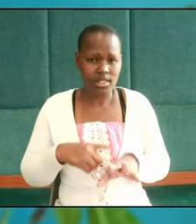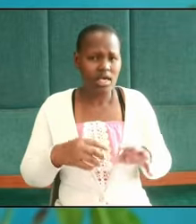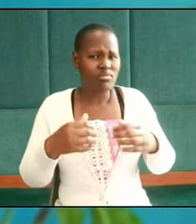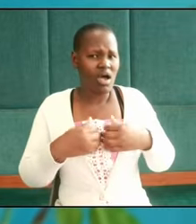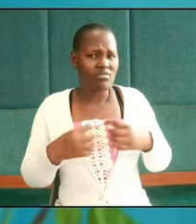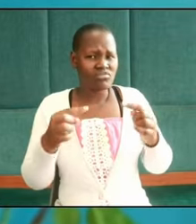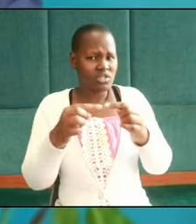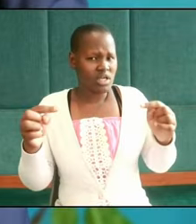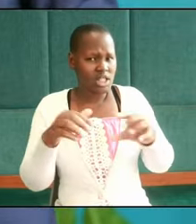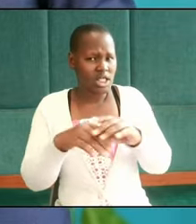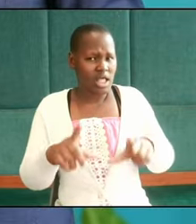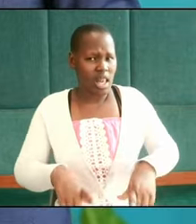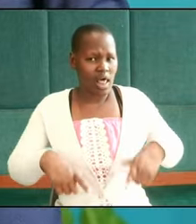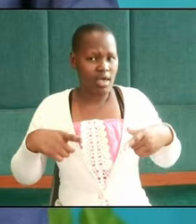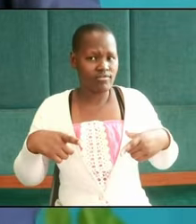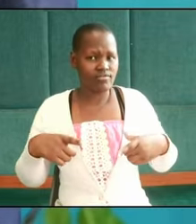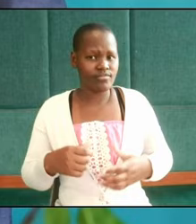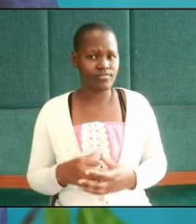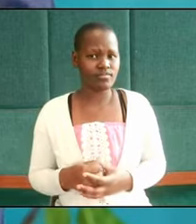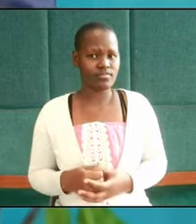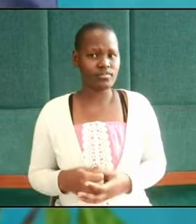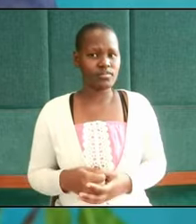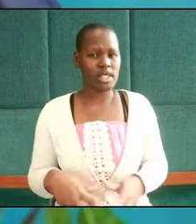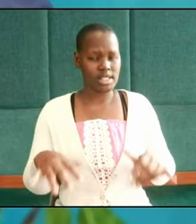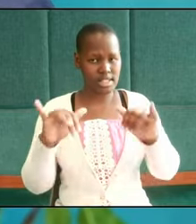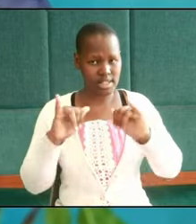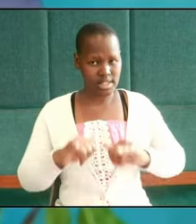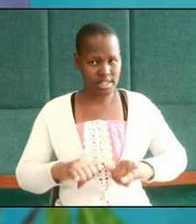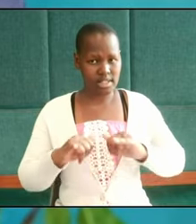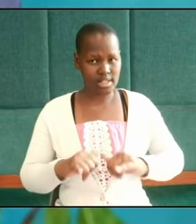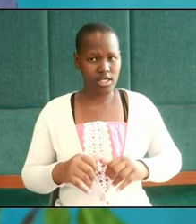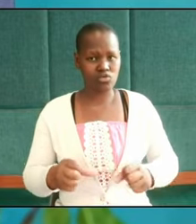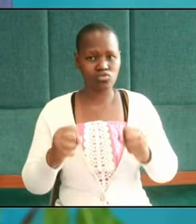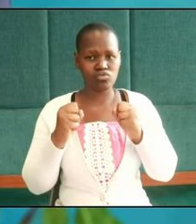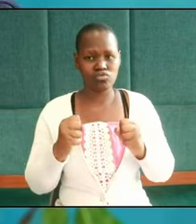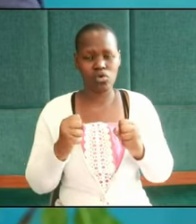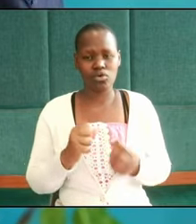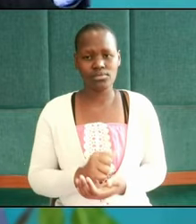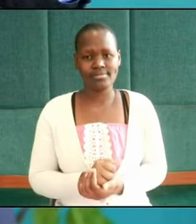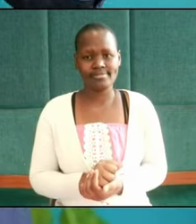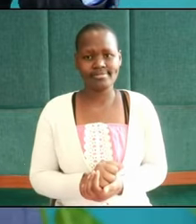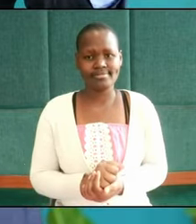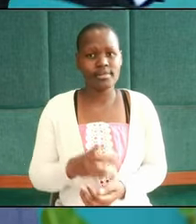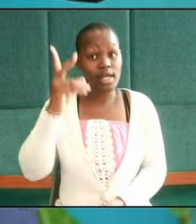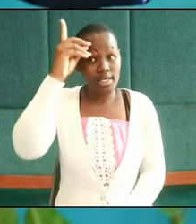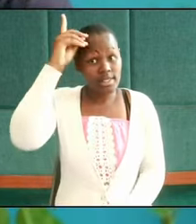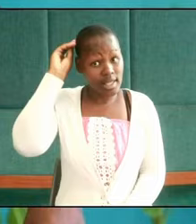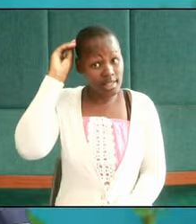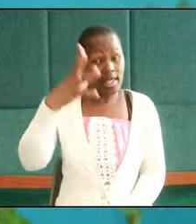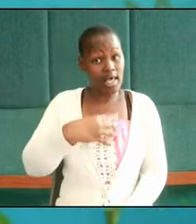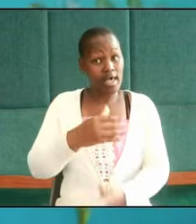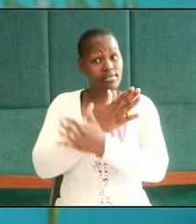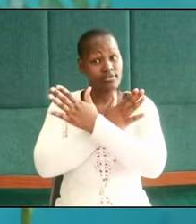crisis in life remain steadfast Daniel and